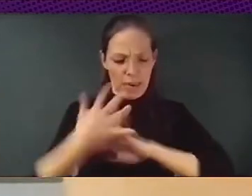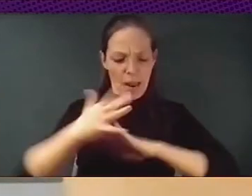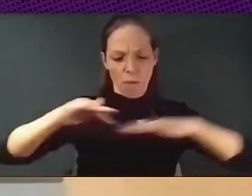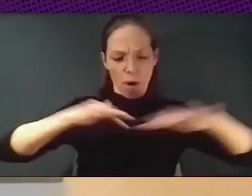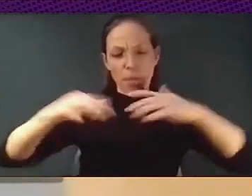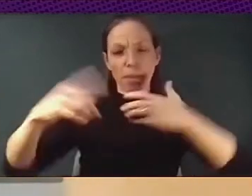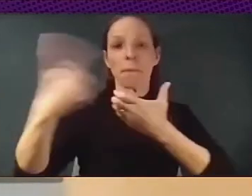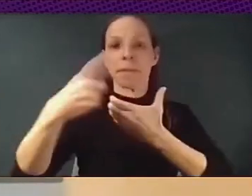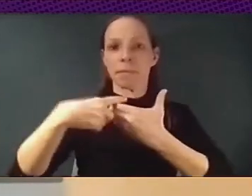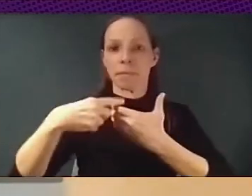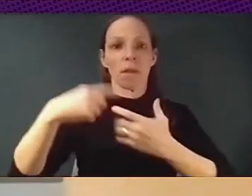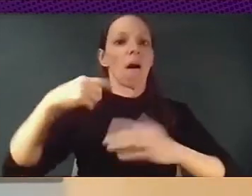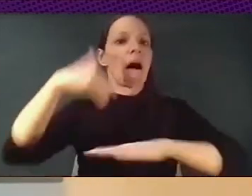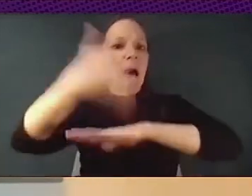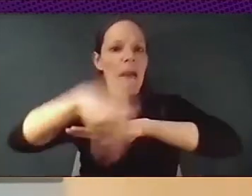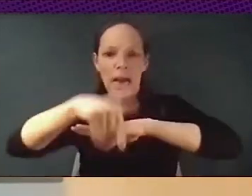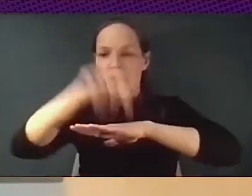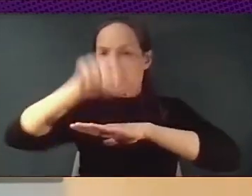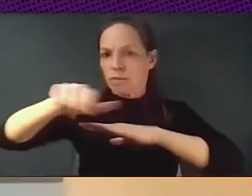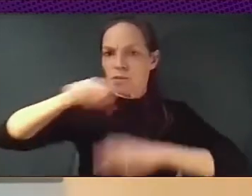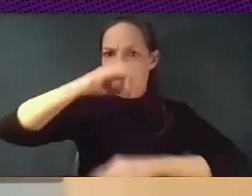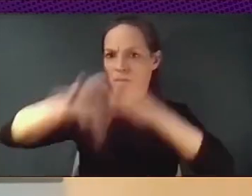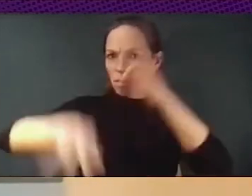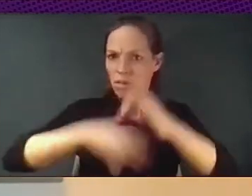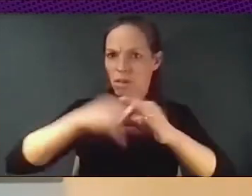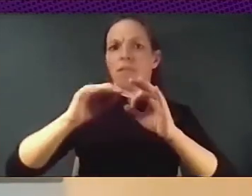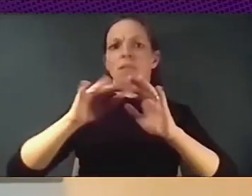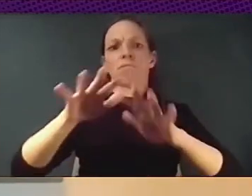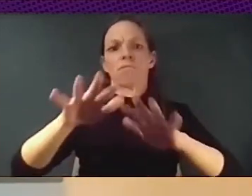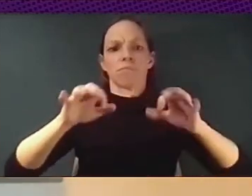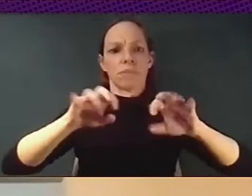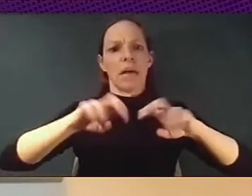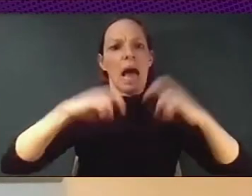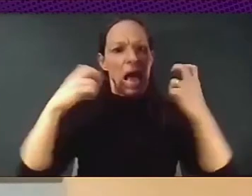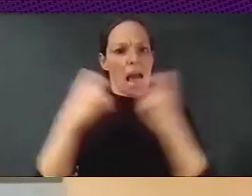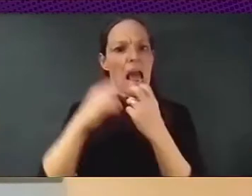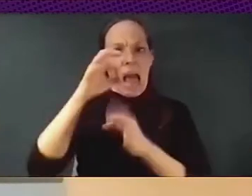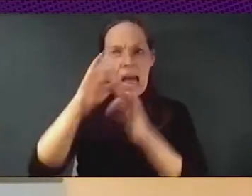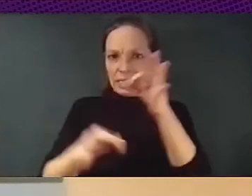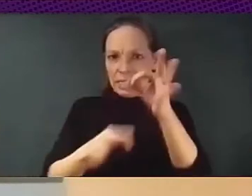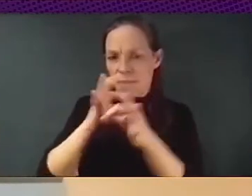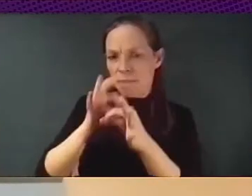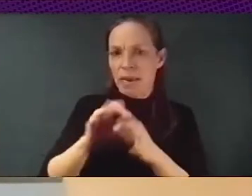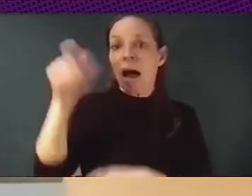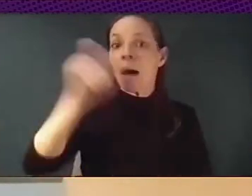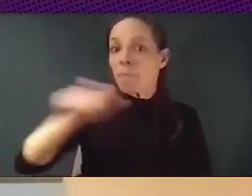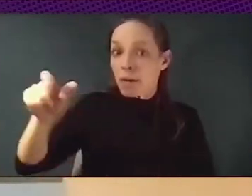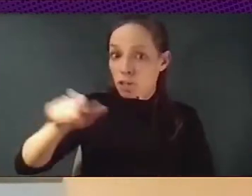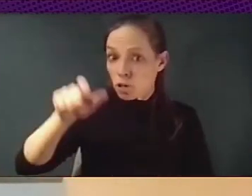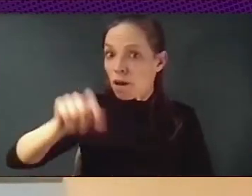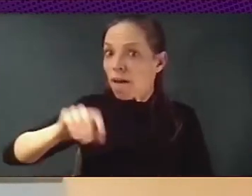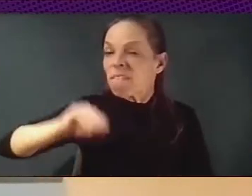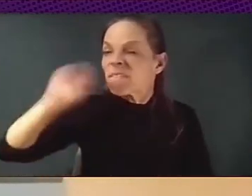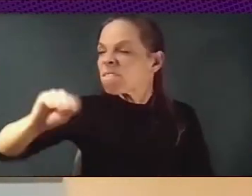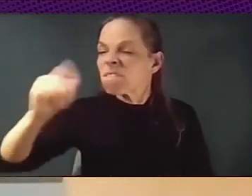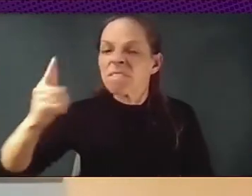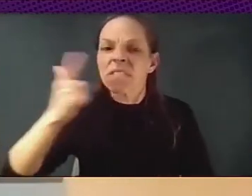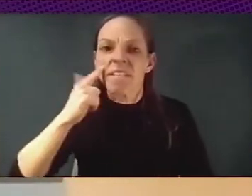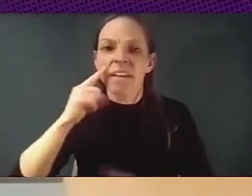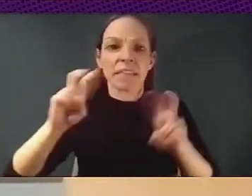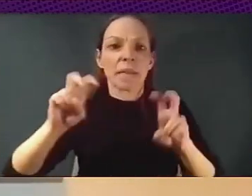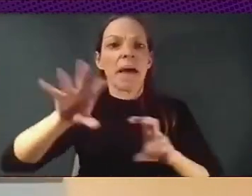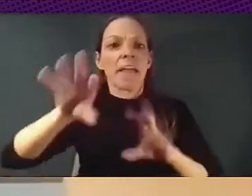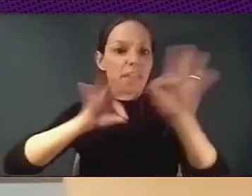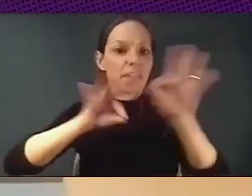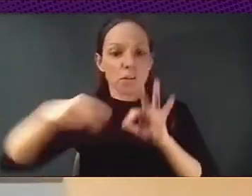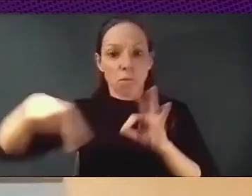and consulting citizens on the main decisions that the government was taking. And then we developed the platform that you all know, which is called